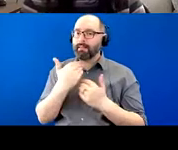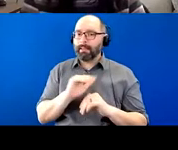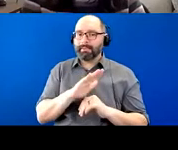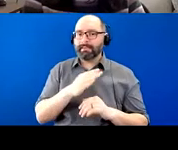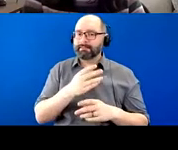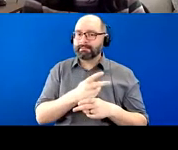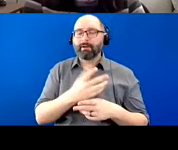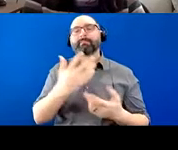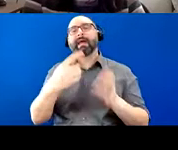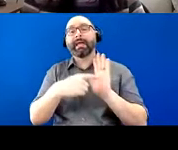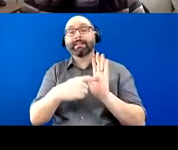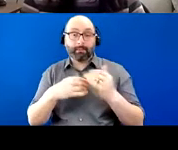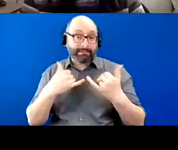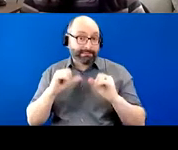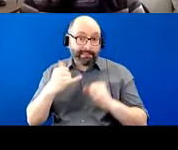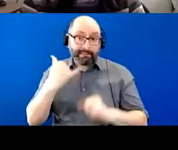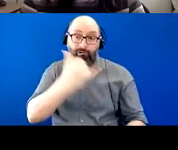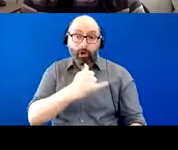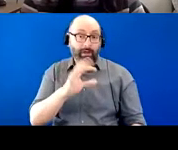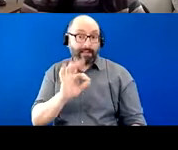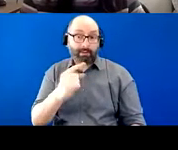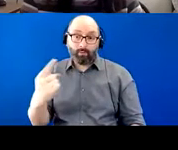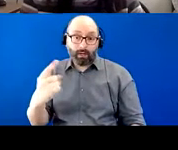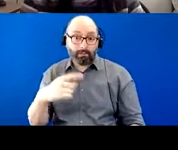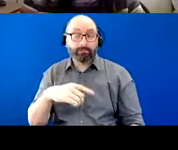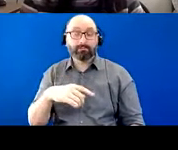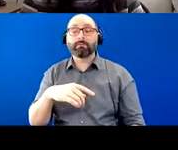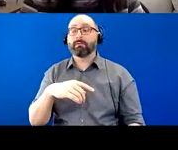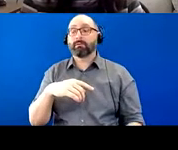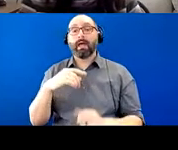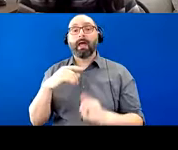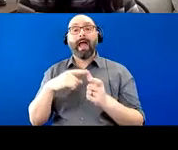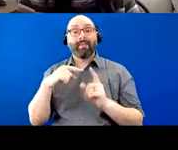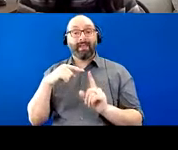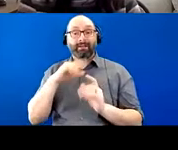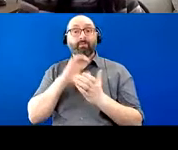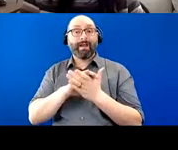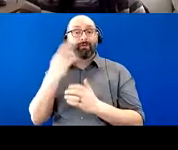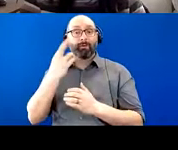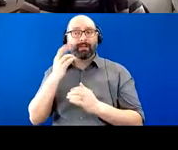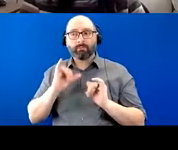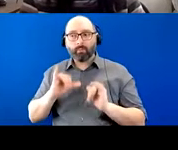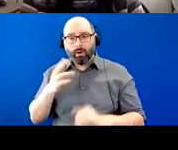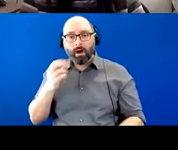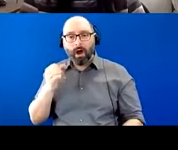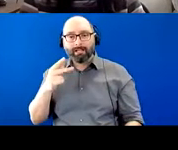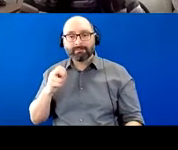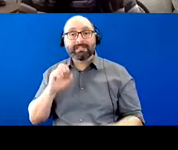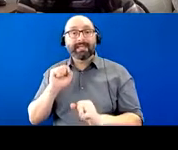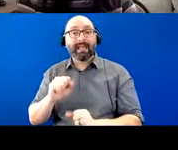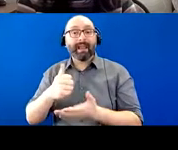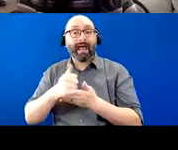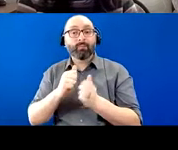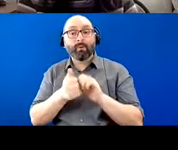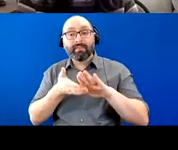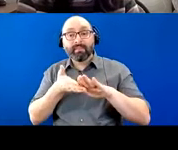So for example, she could still call 9-1-1. Um, she also realized that hospice could help care for the pressure ulcer